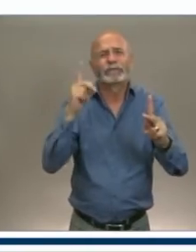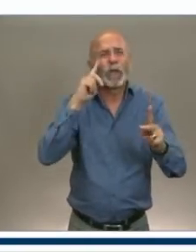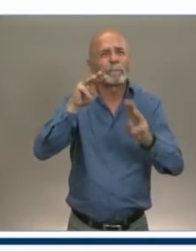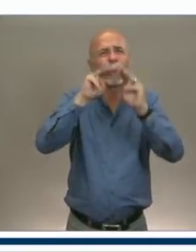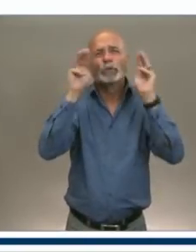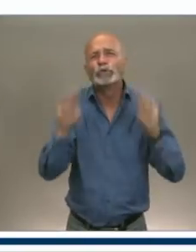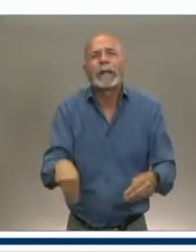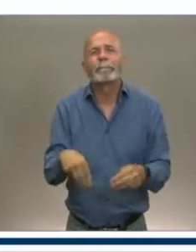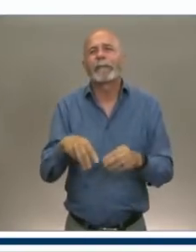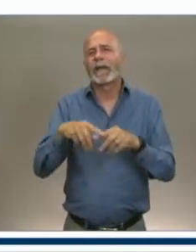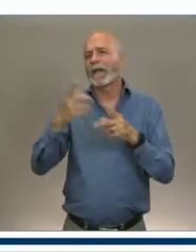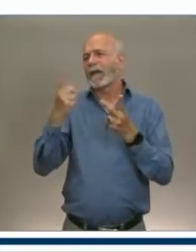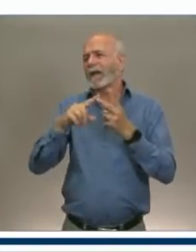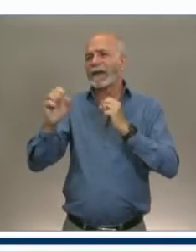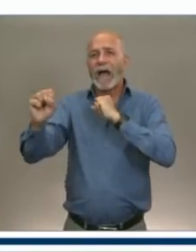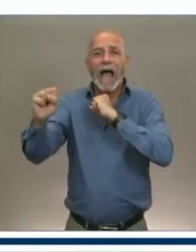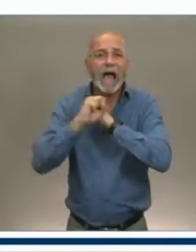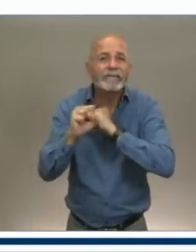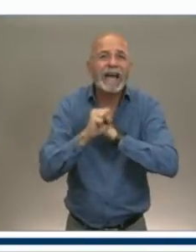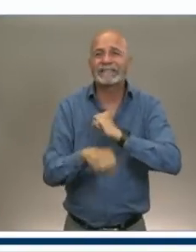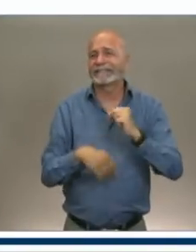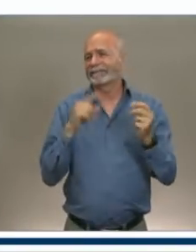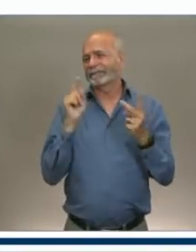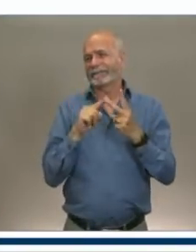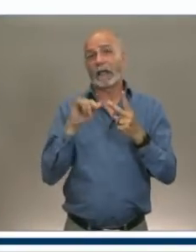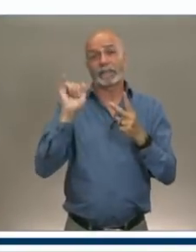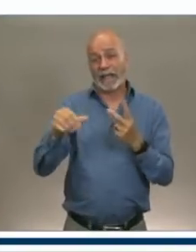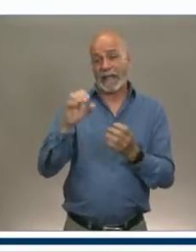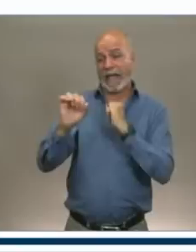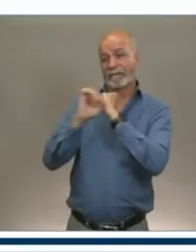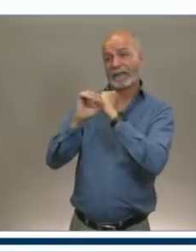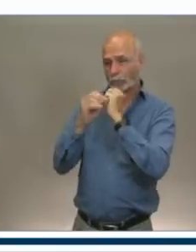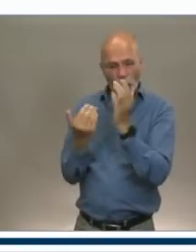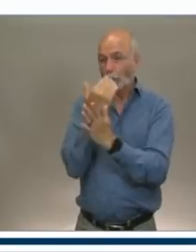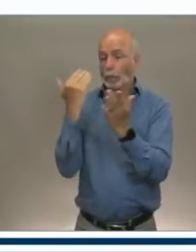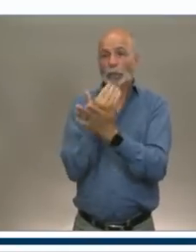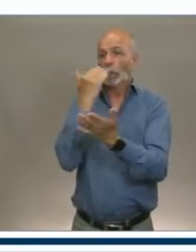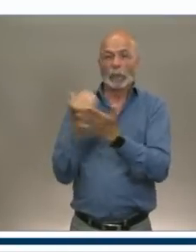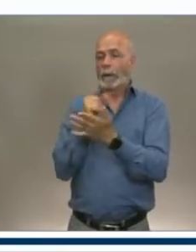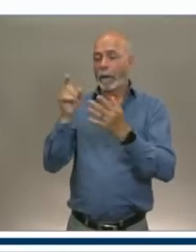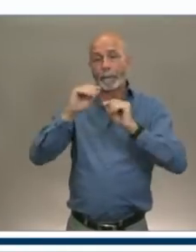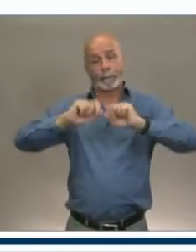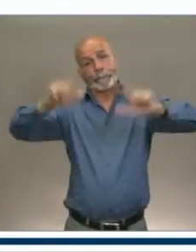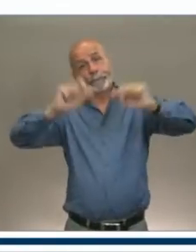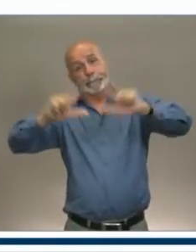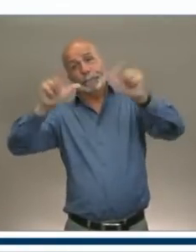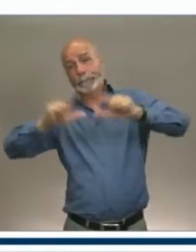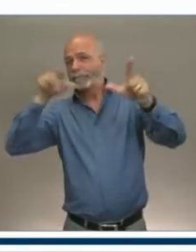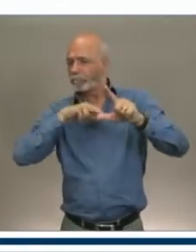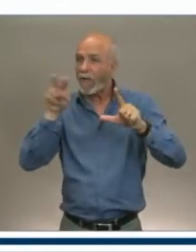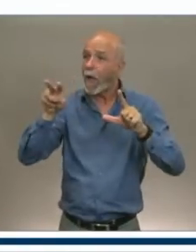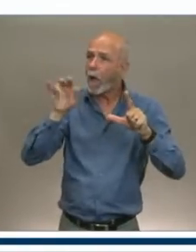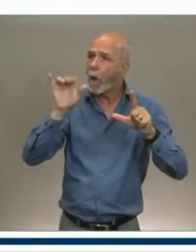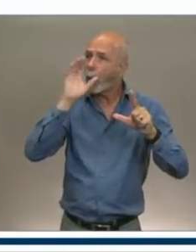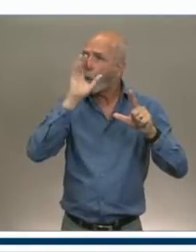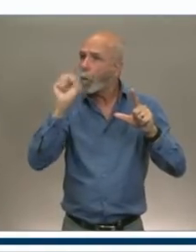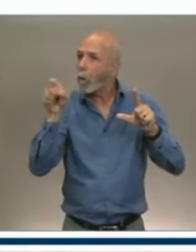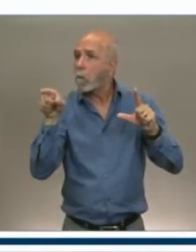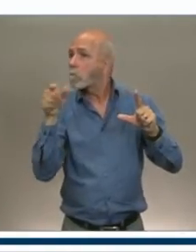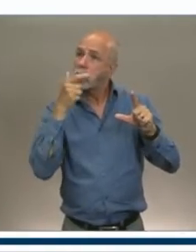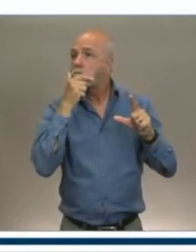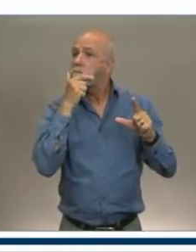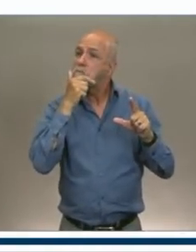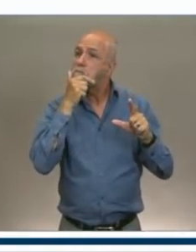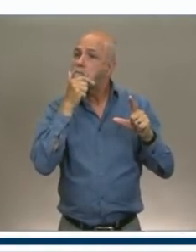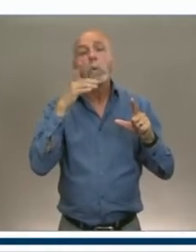happening with new money to provide more advertising and get people coming here. And then as well, opening up our, our portal